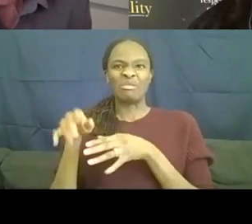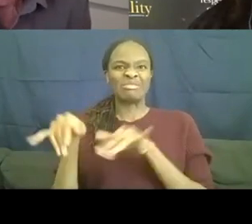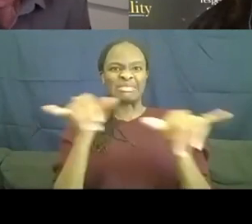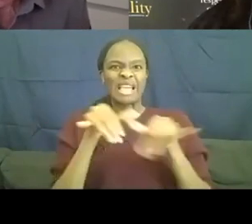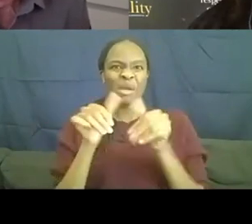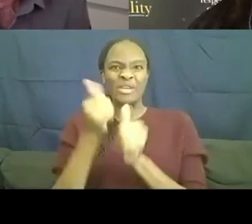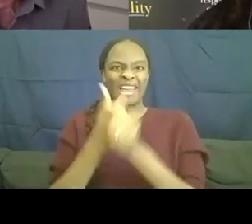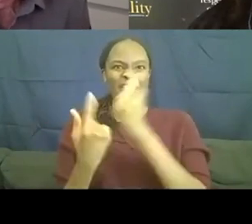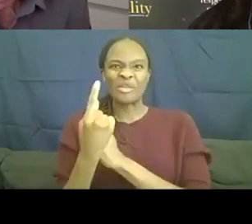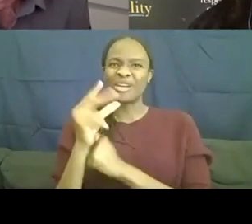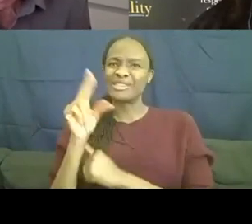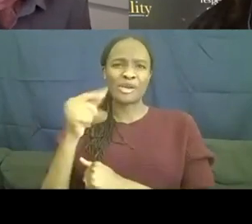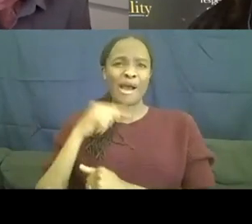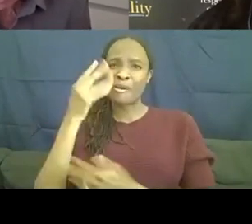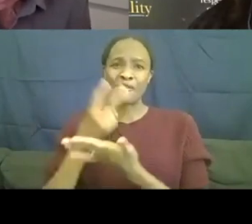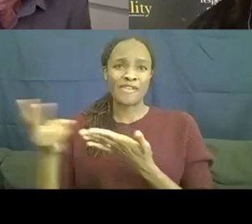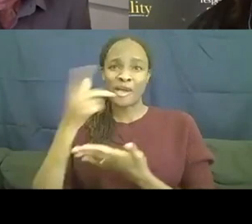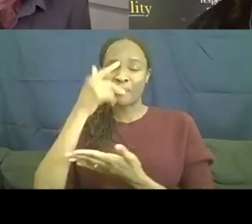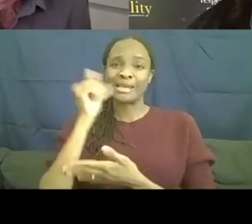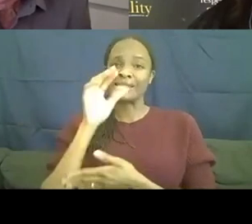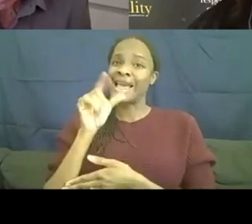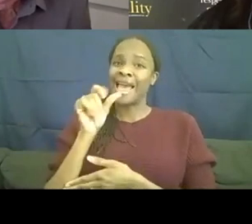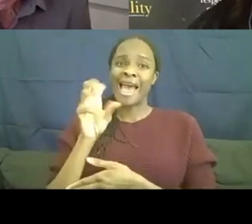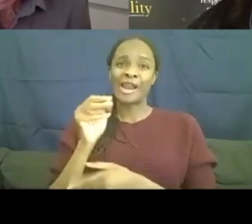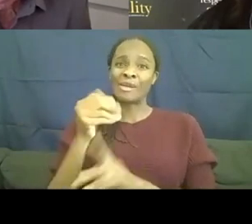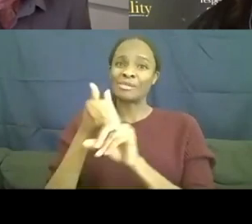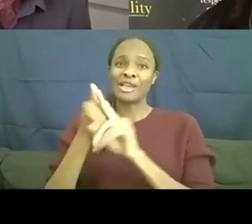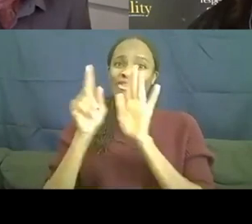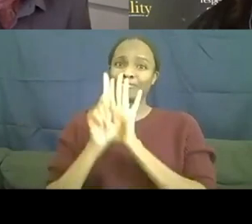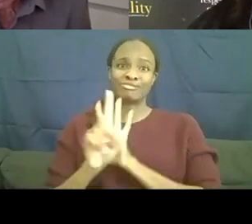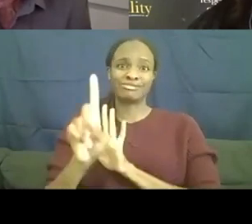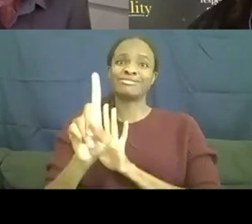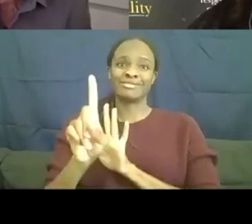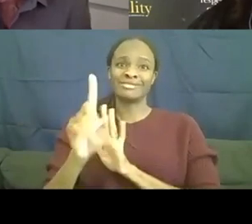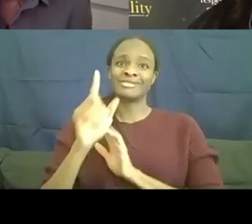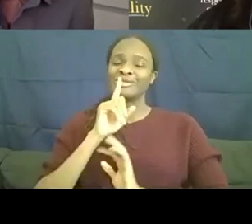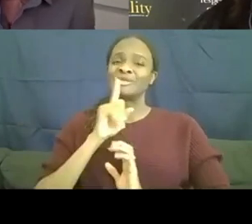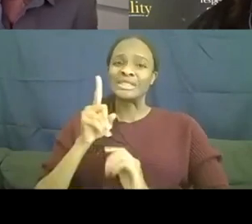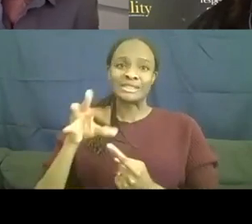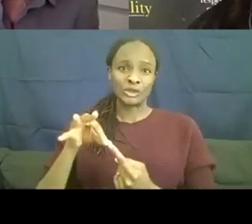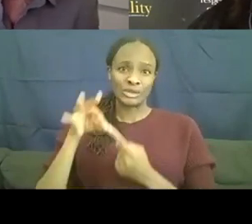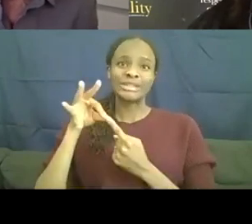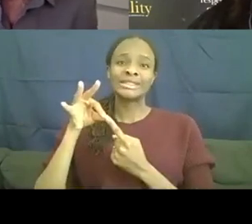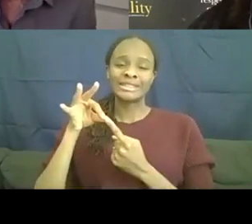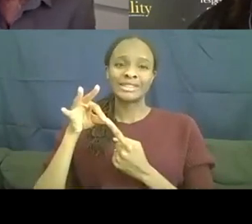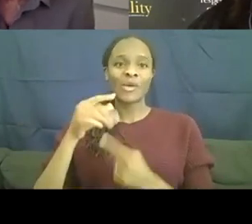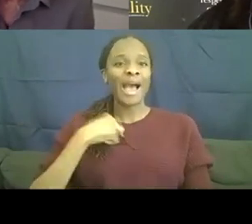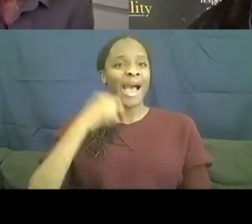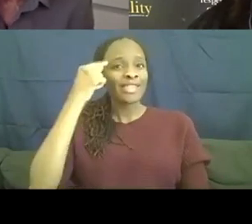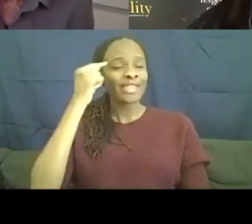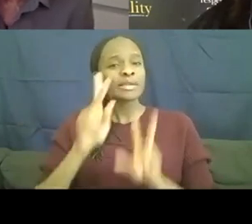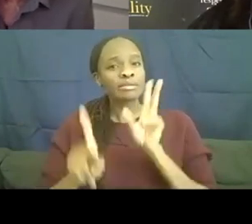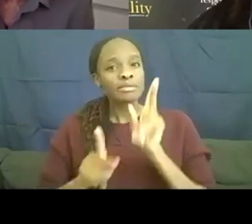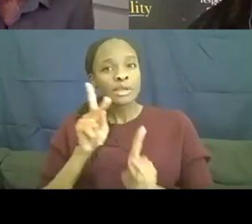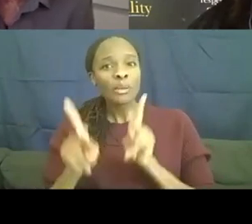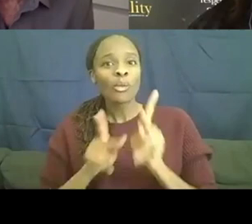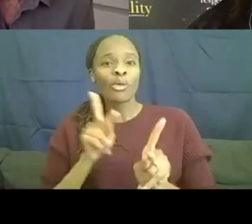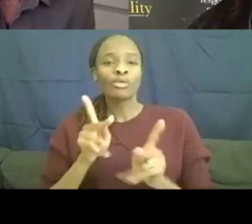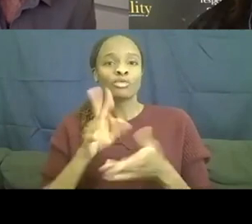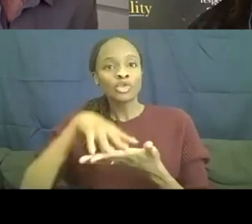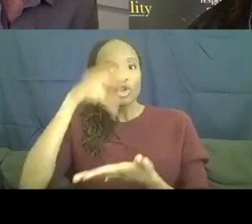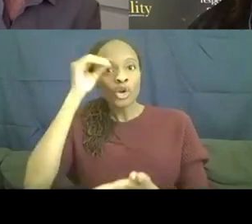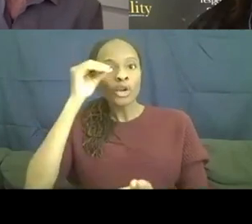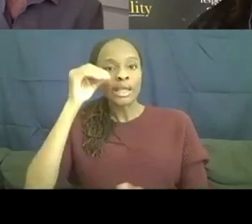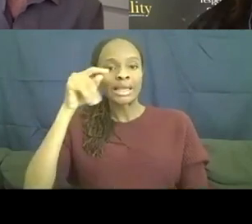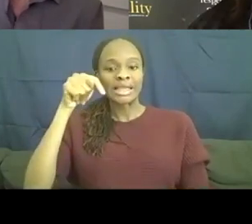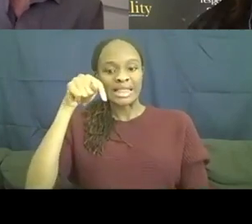And so, I just think that, that just people kind of being, learning that this is